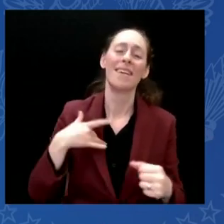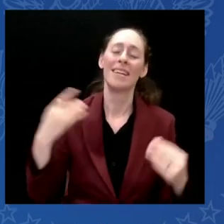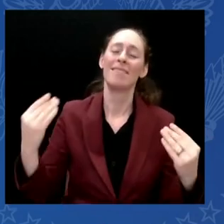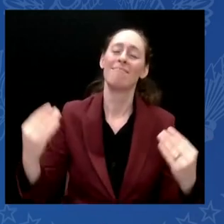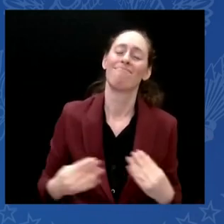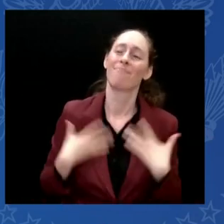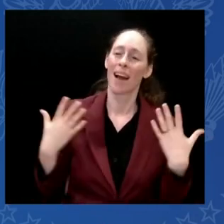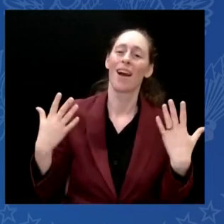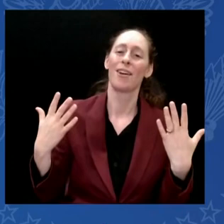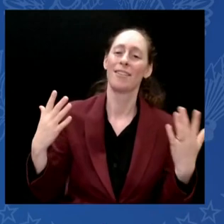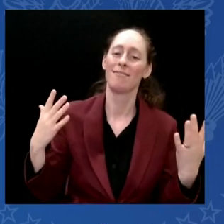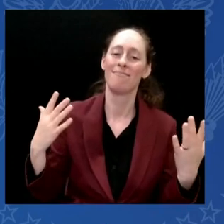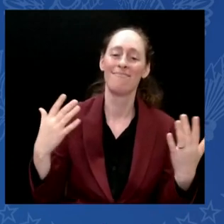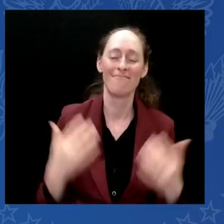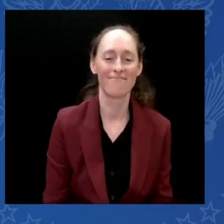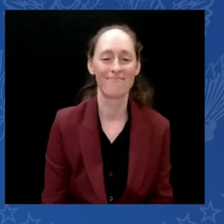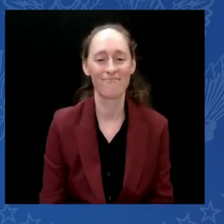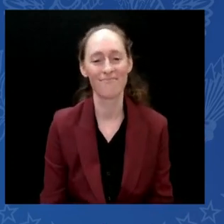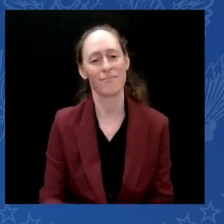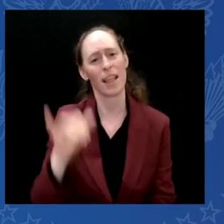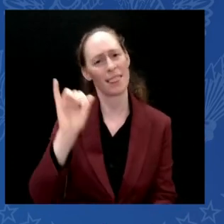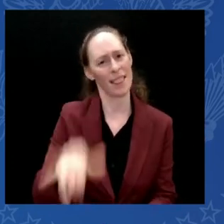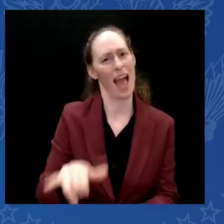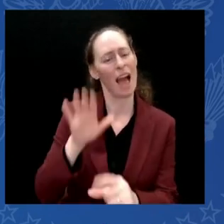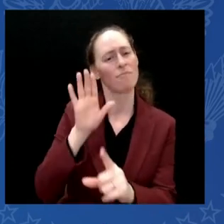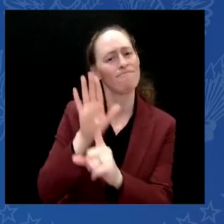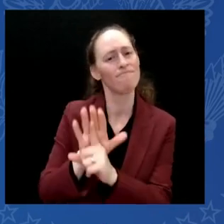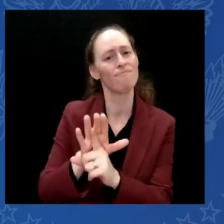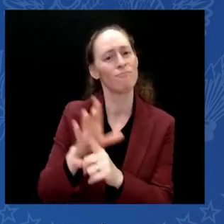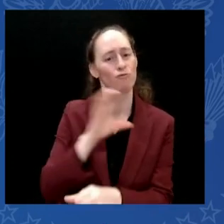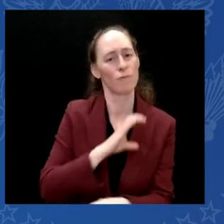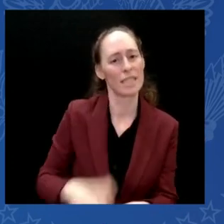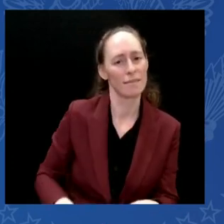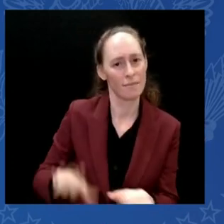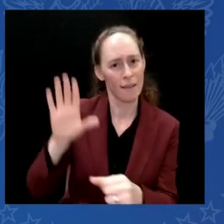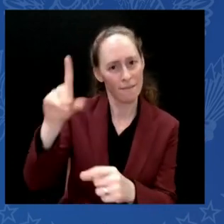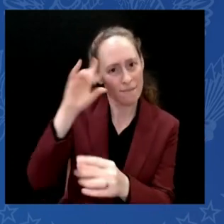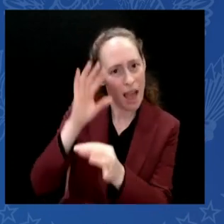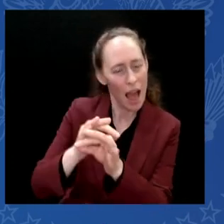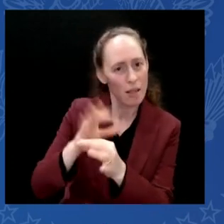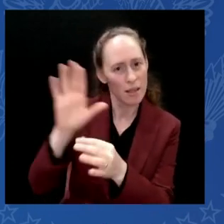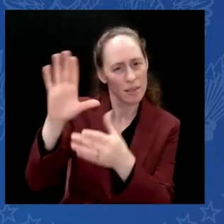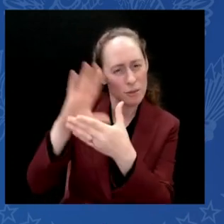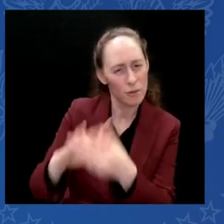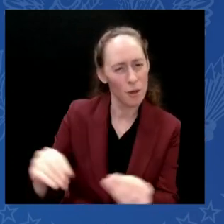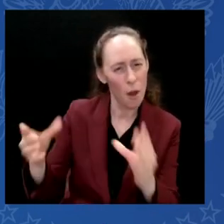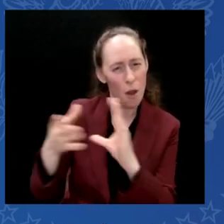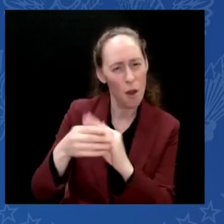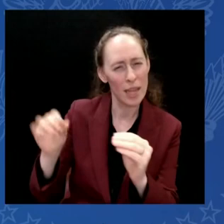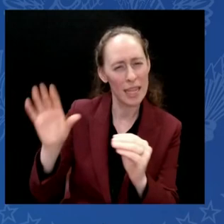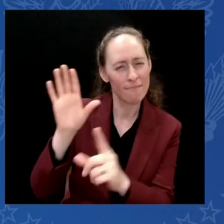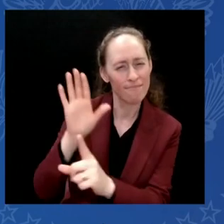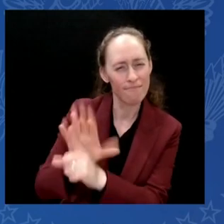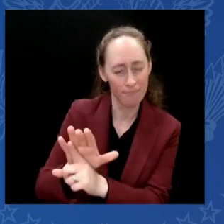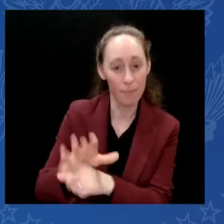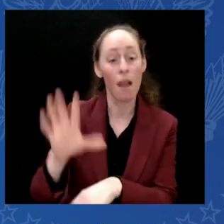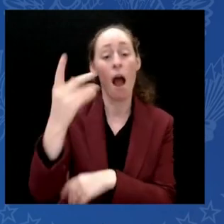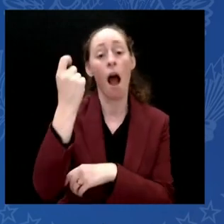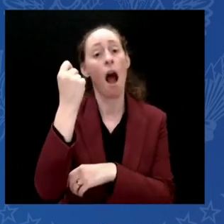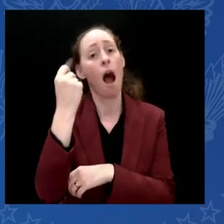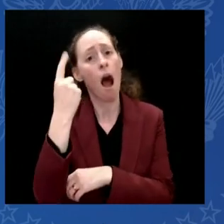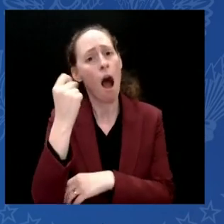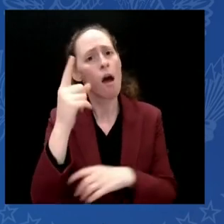joy, they're also universal. It speaks to all of us, whether we're Christian, Jewish, Hindu,